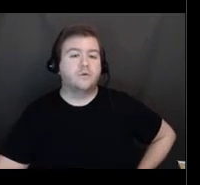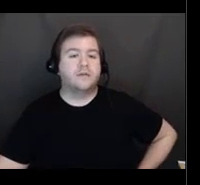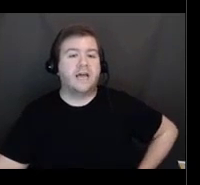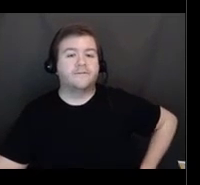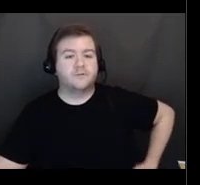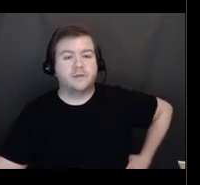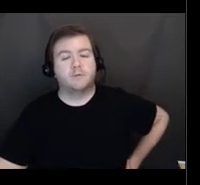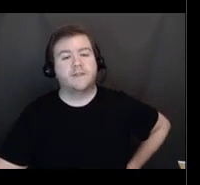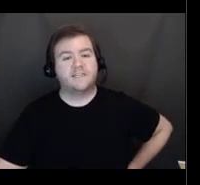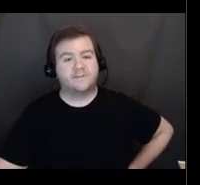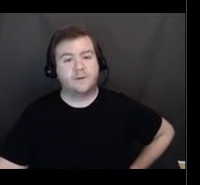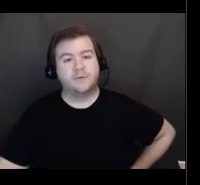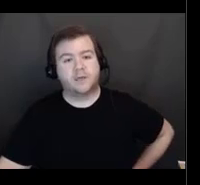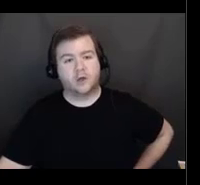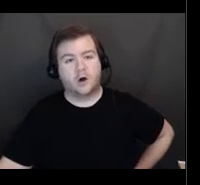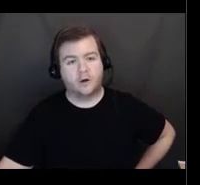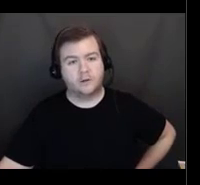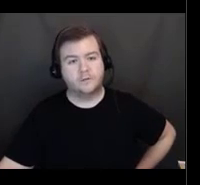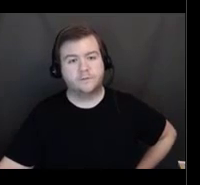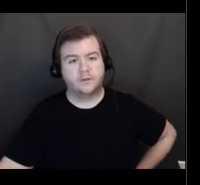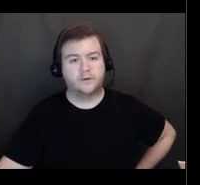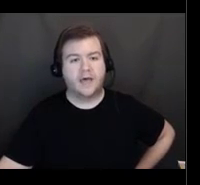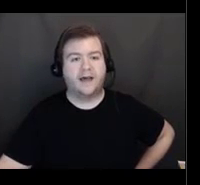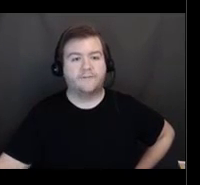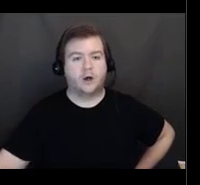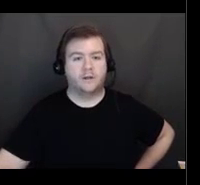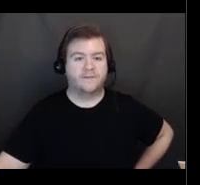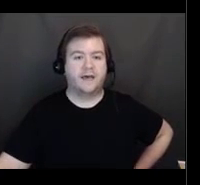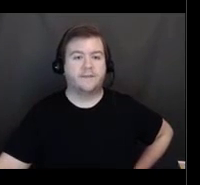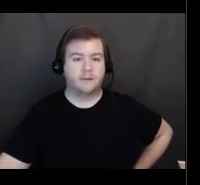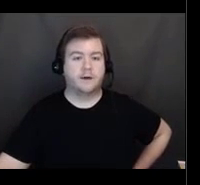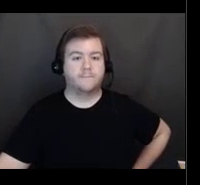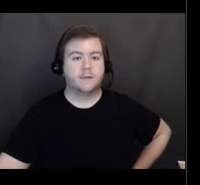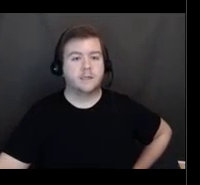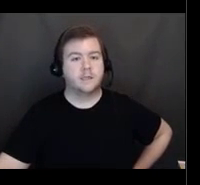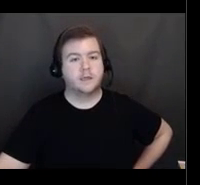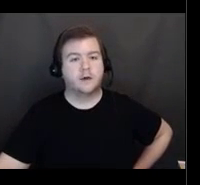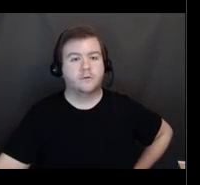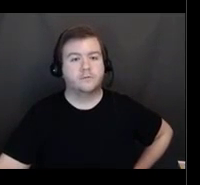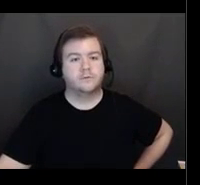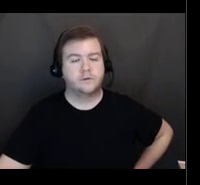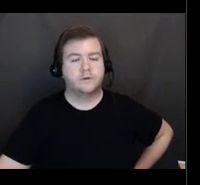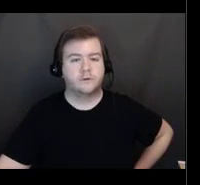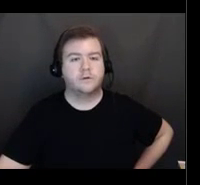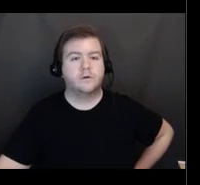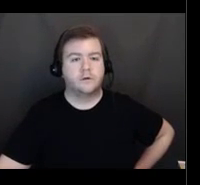you wouldn't have to because when the deaf people make a call, they'll have all of that themselves. So